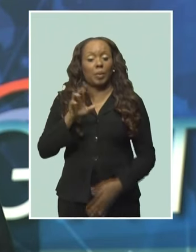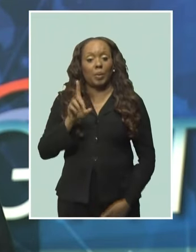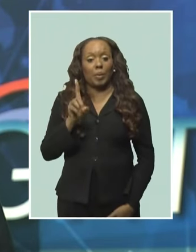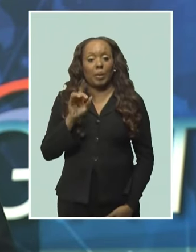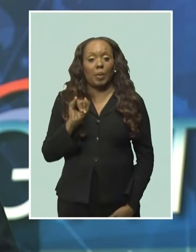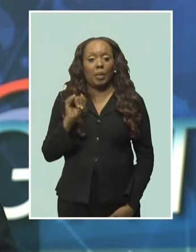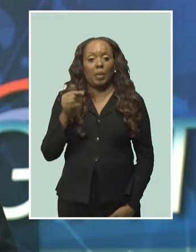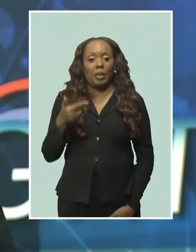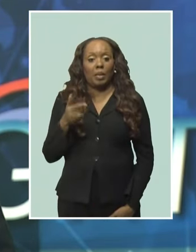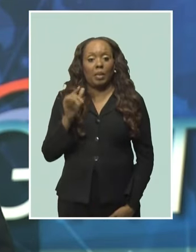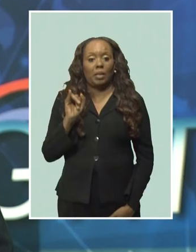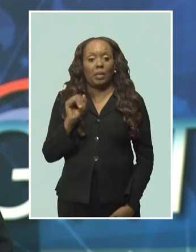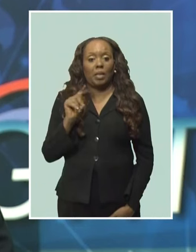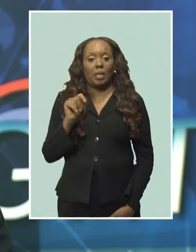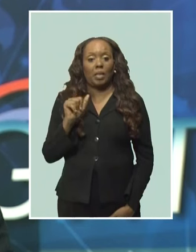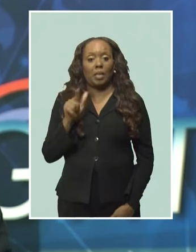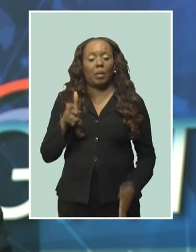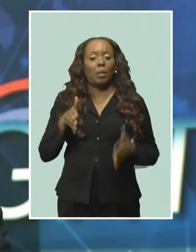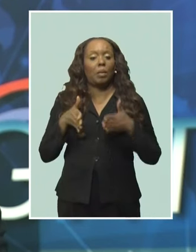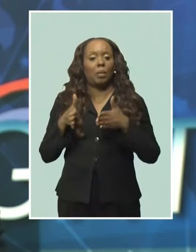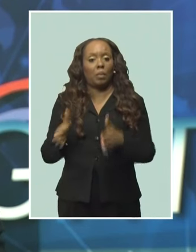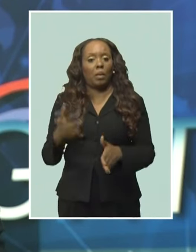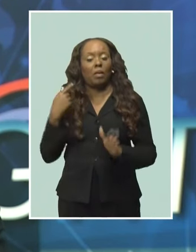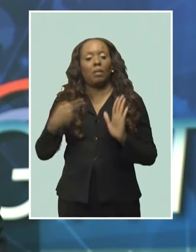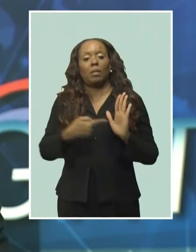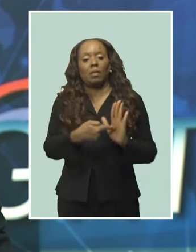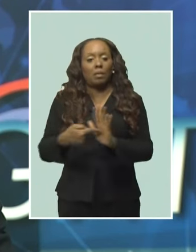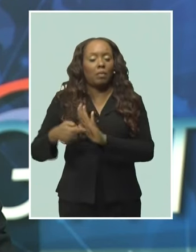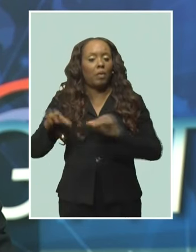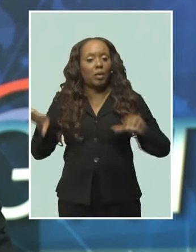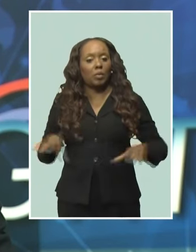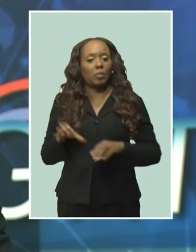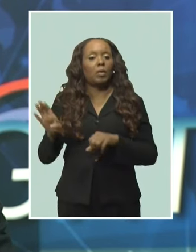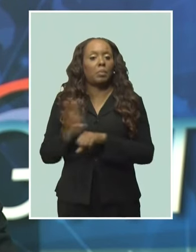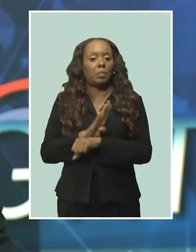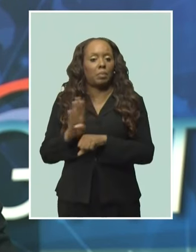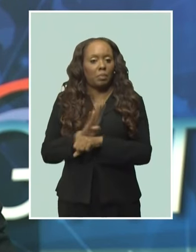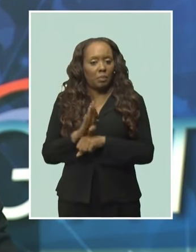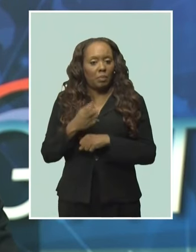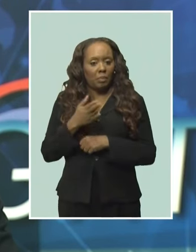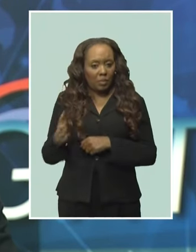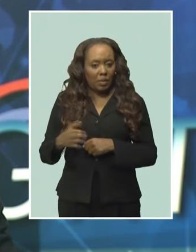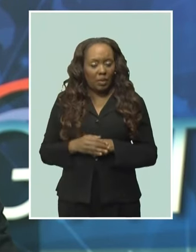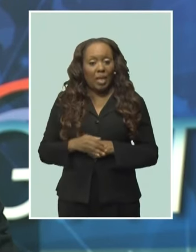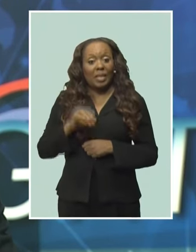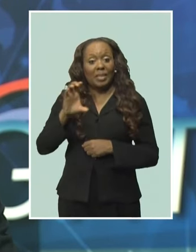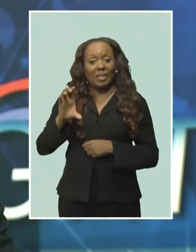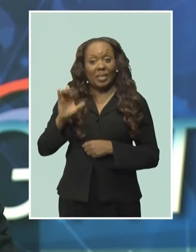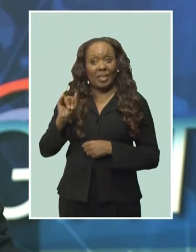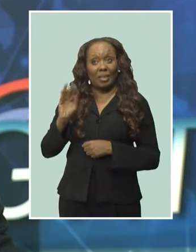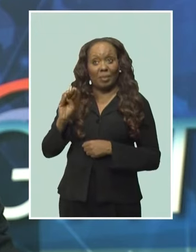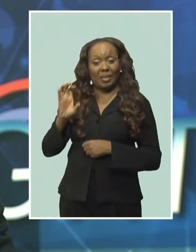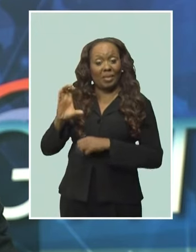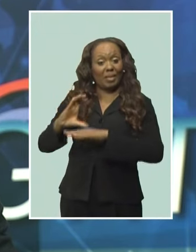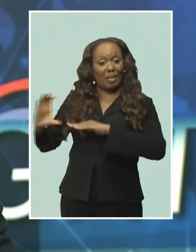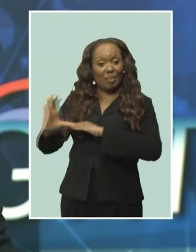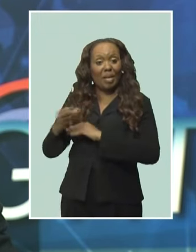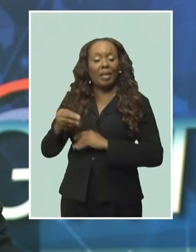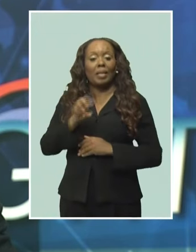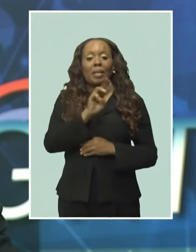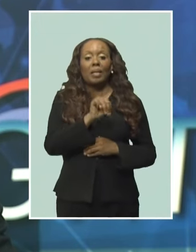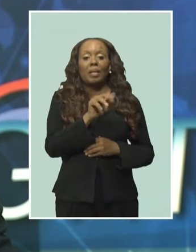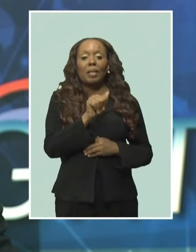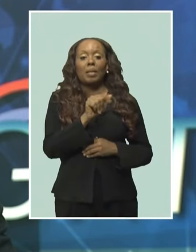doing business has been unveiled in Barbados. CIBC Caribbean and MasterCard have partnered to launch the MasterCard